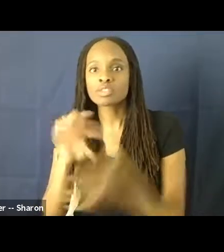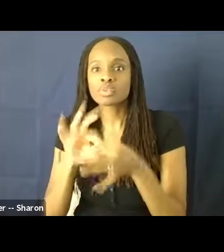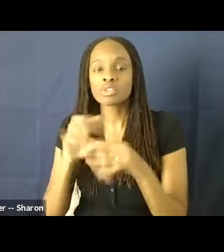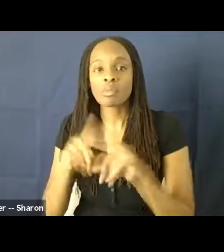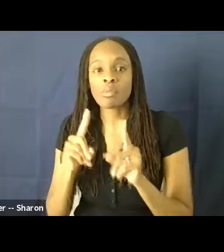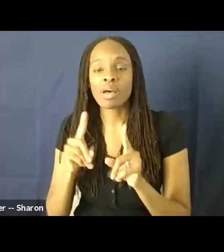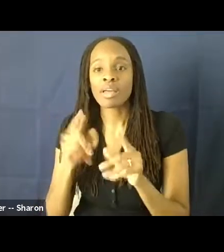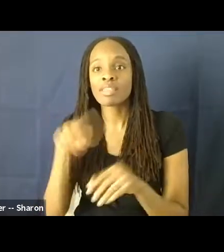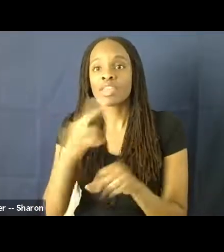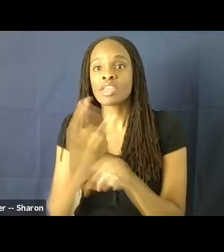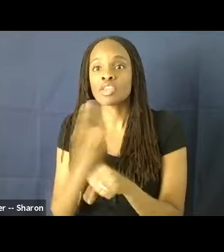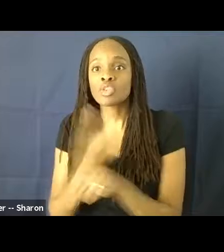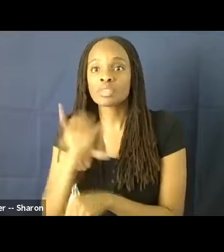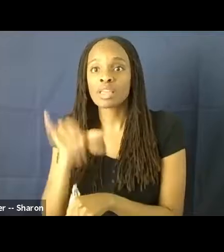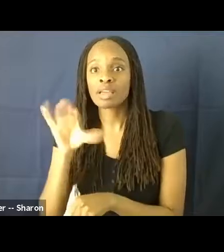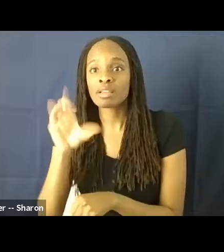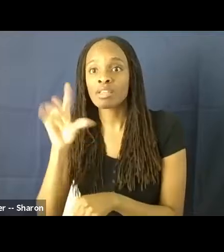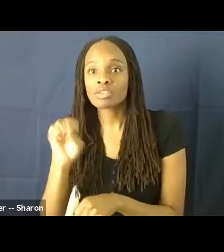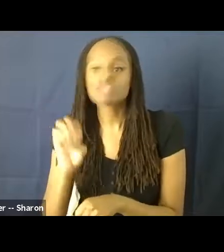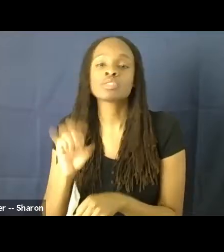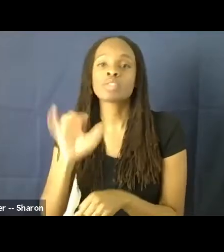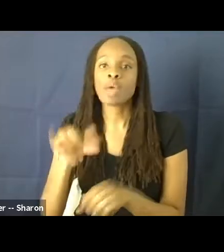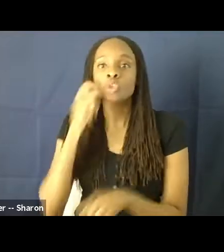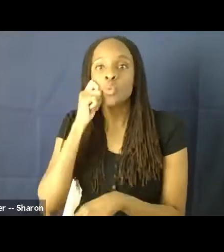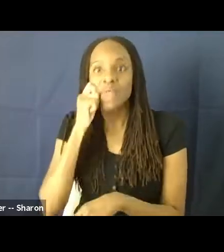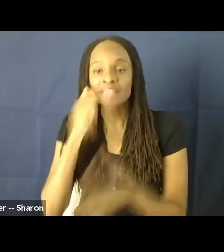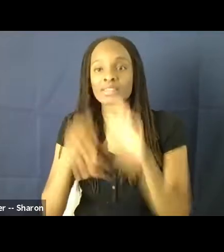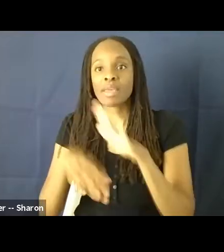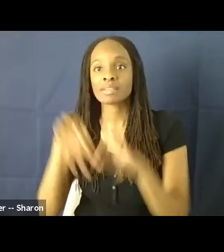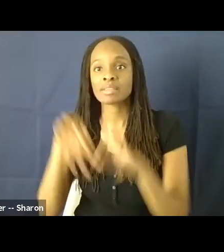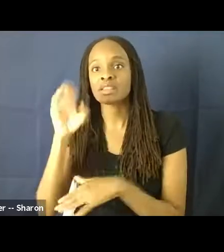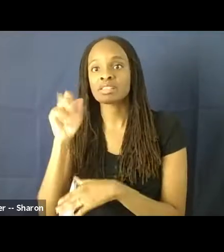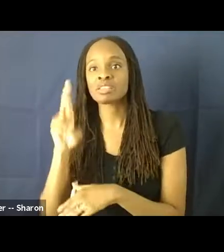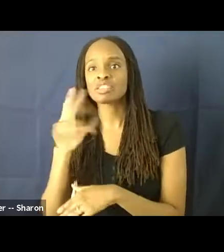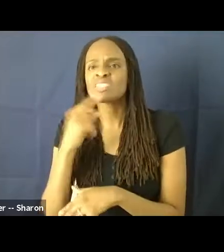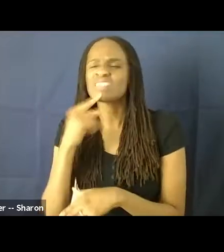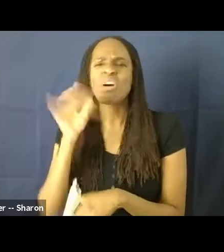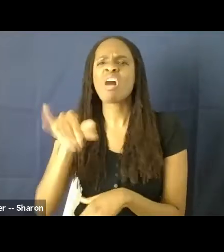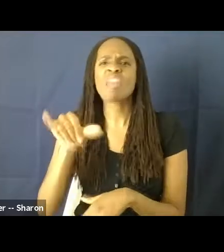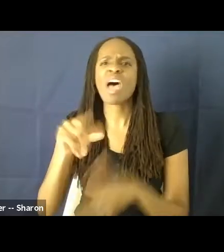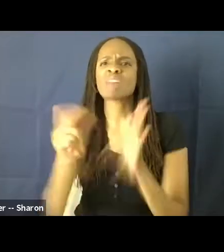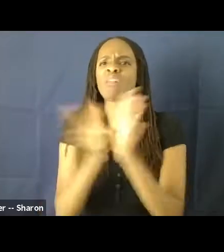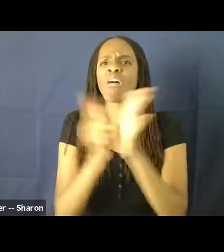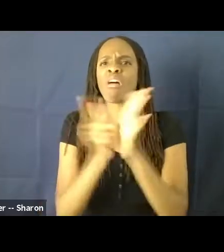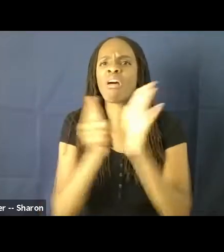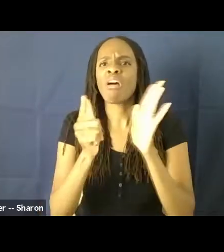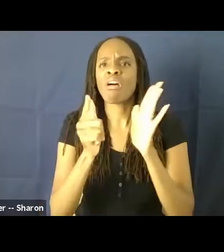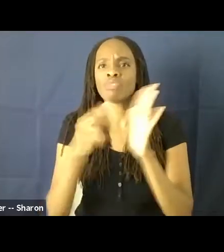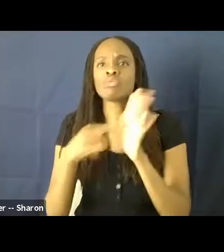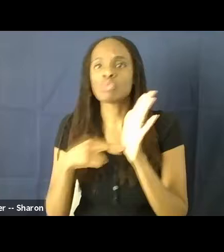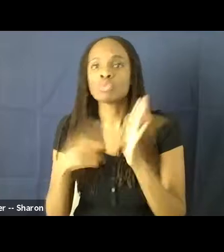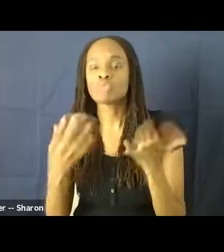right? So it's like race, it was a race based censorship that they would say, oh, that violates the miscegenation clause. So for example,